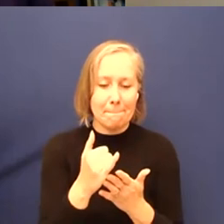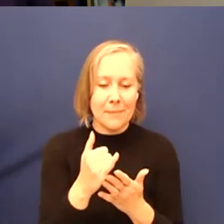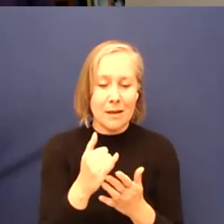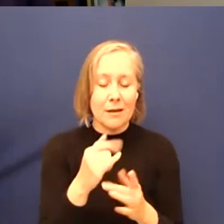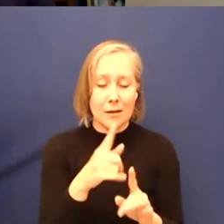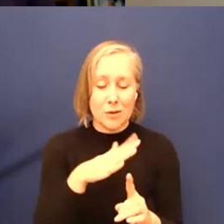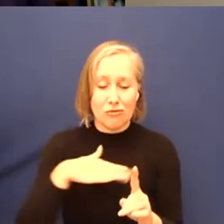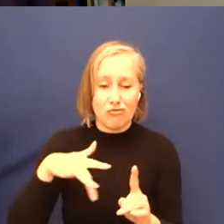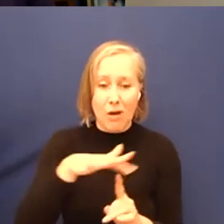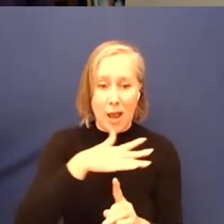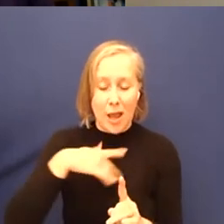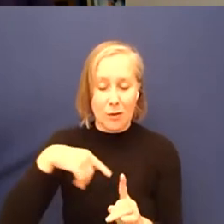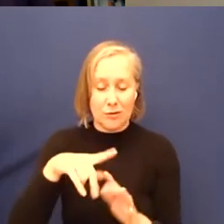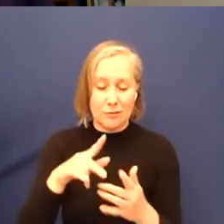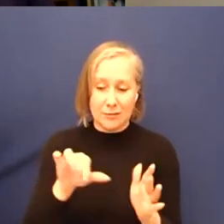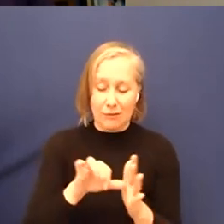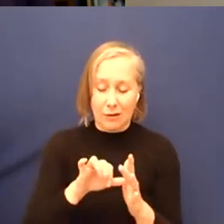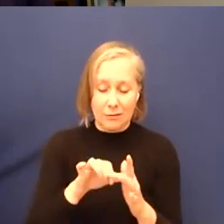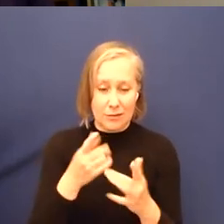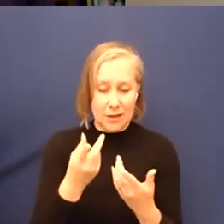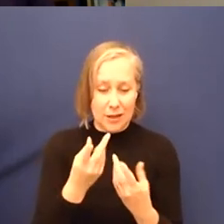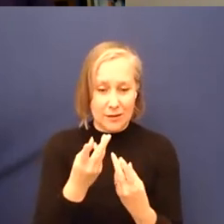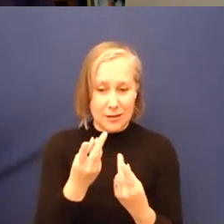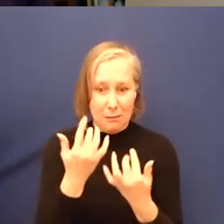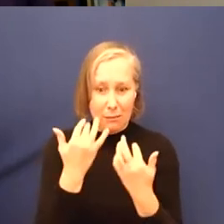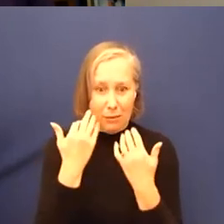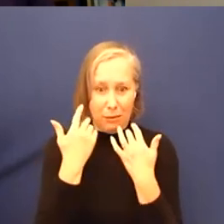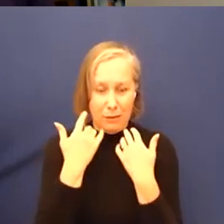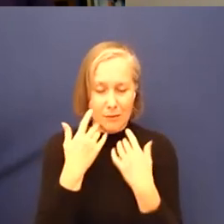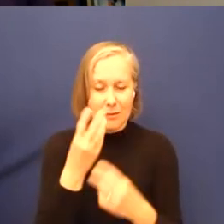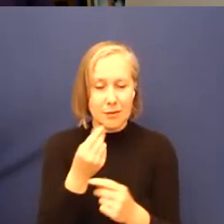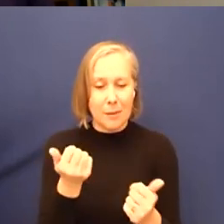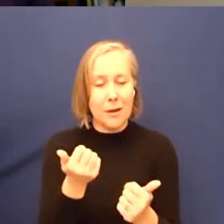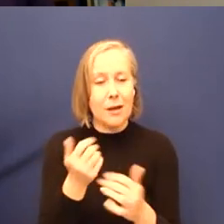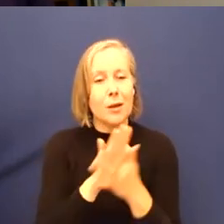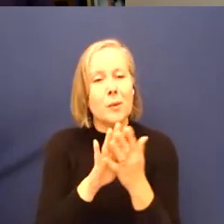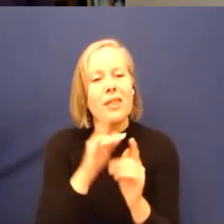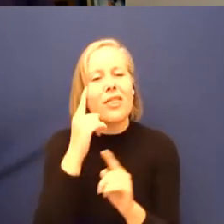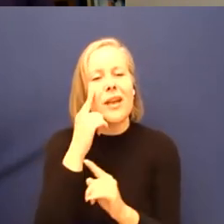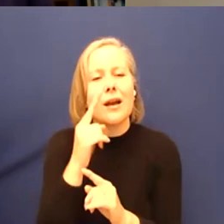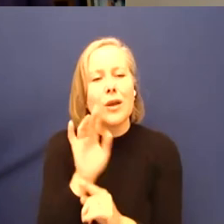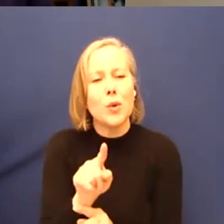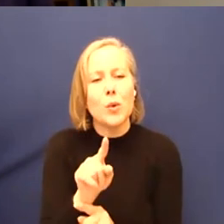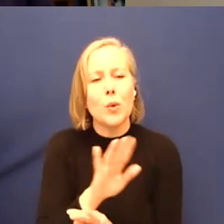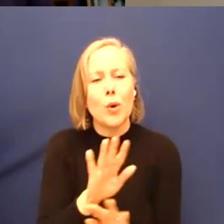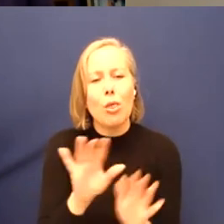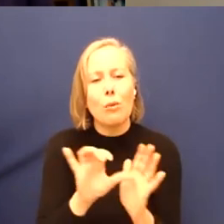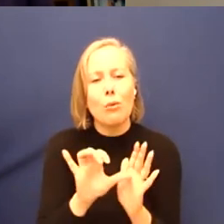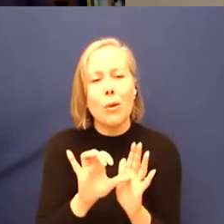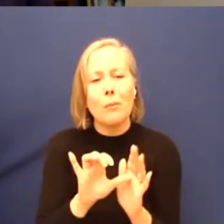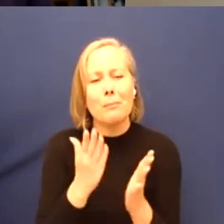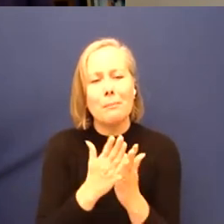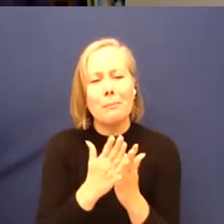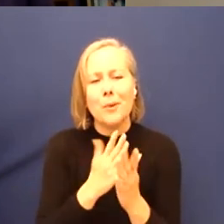all the time. It's difficult to not have some of the time. seep in is the fact that you are not the problem. Like you are absolutely not the problem.